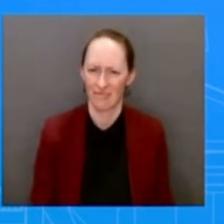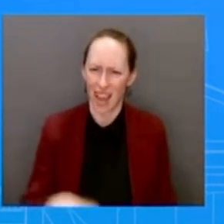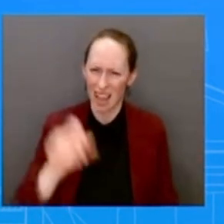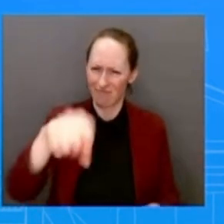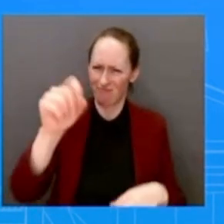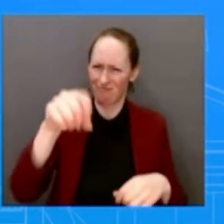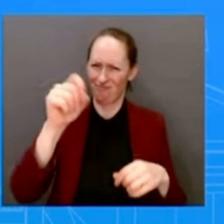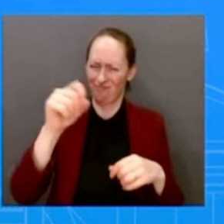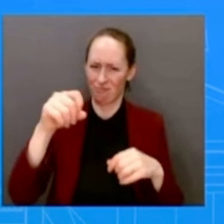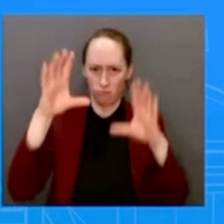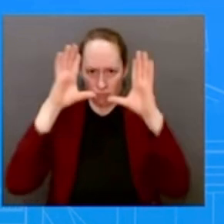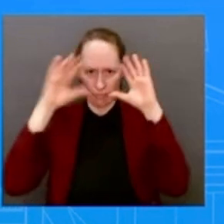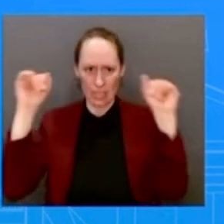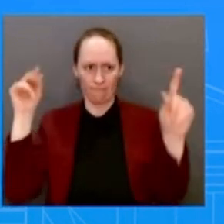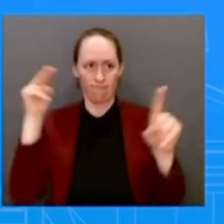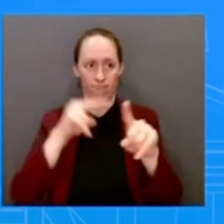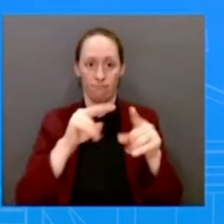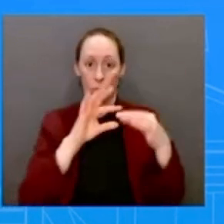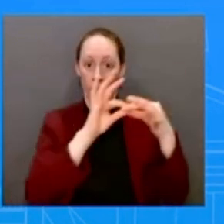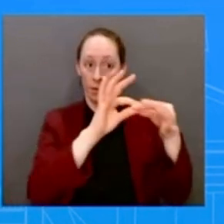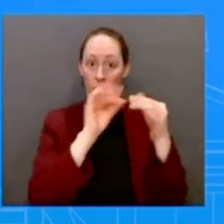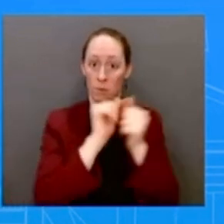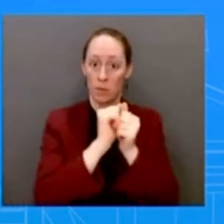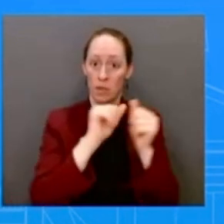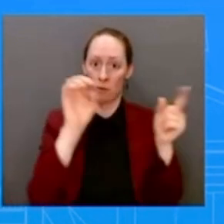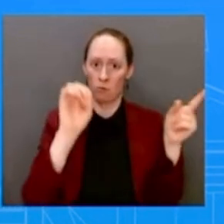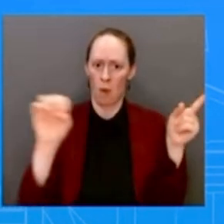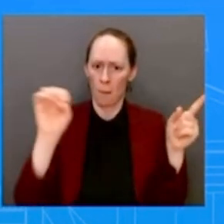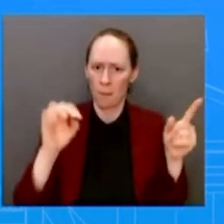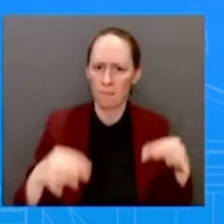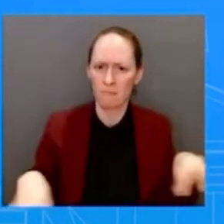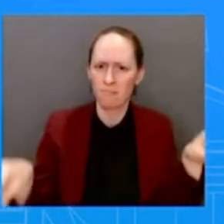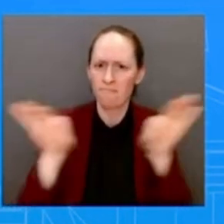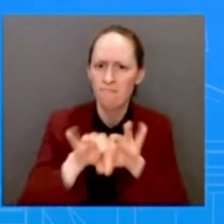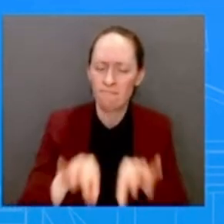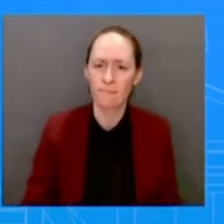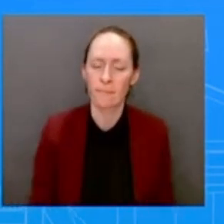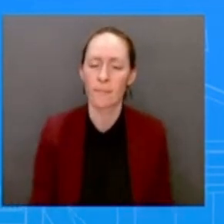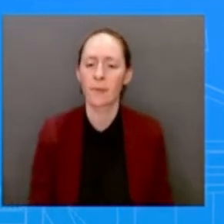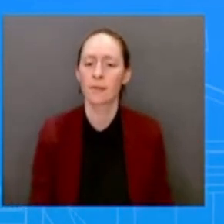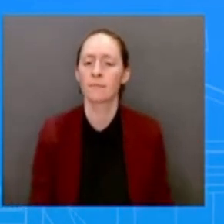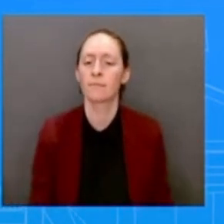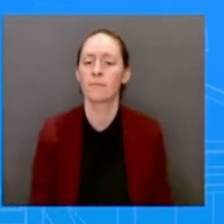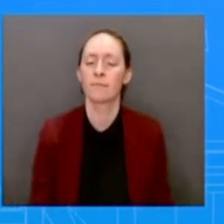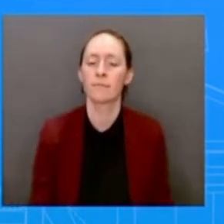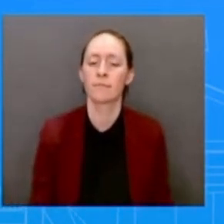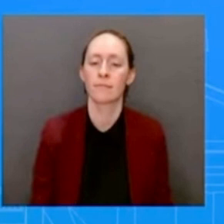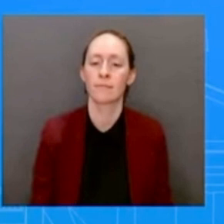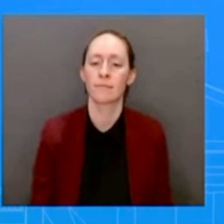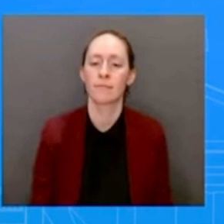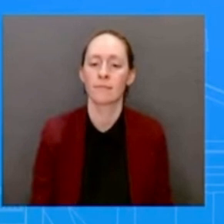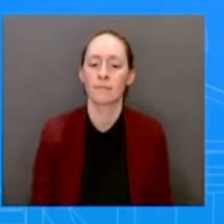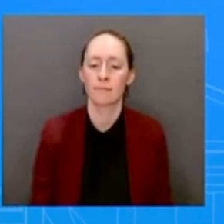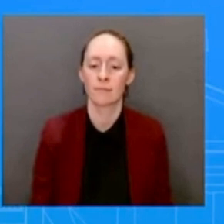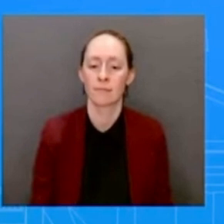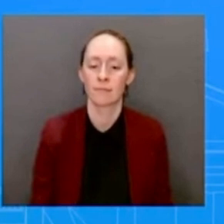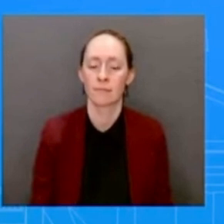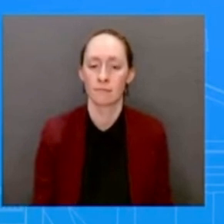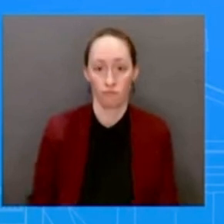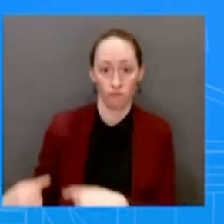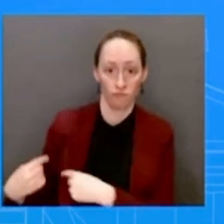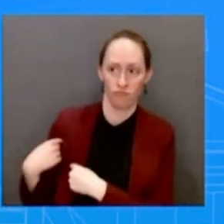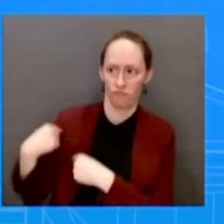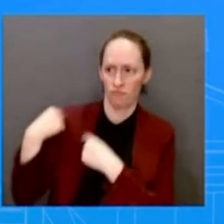two years, rebuild our relationship with our allies, something that was almost decimated in the last administration.